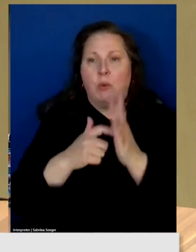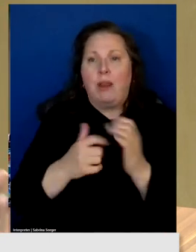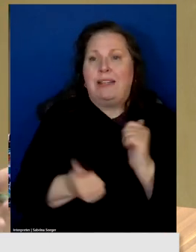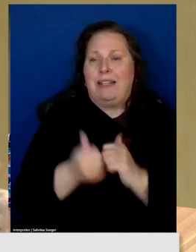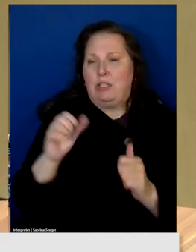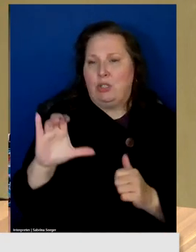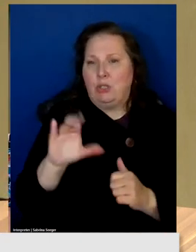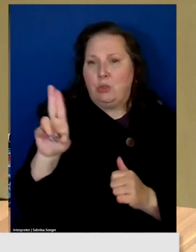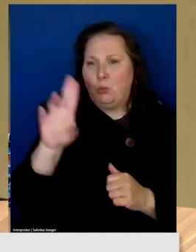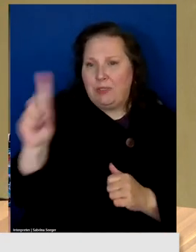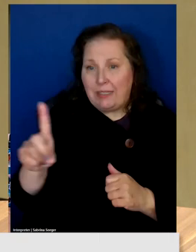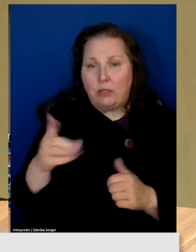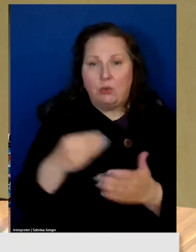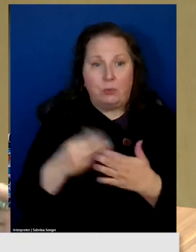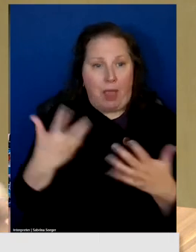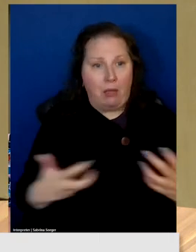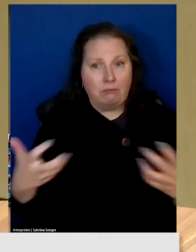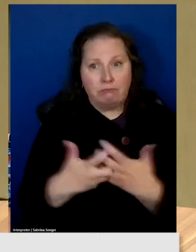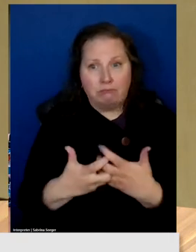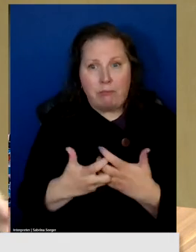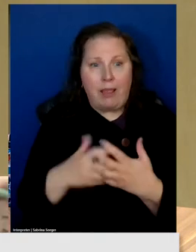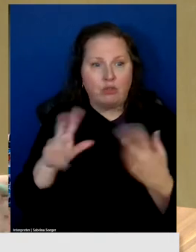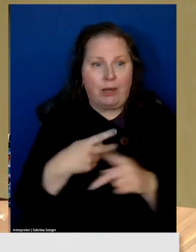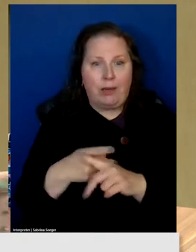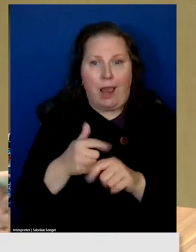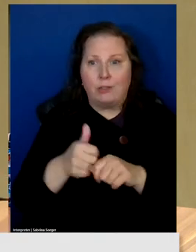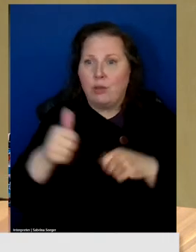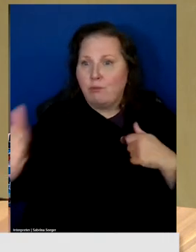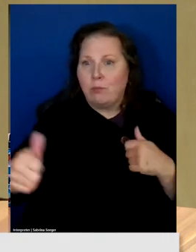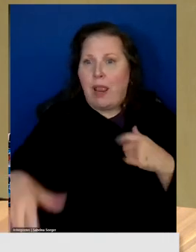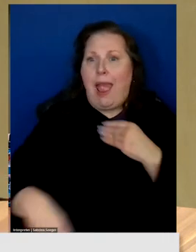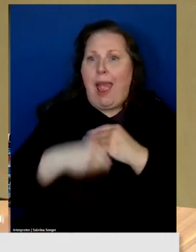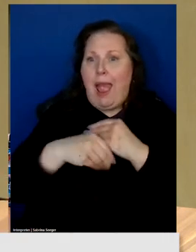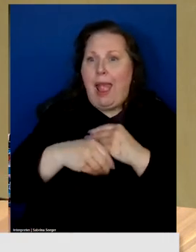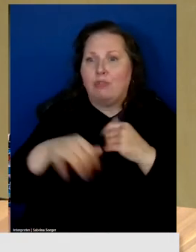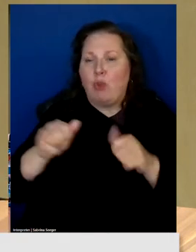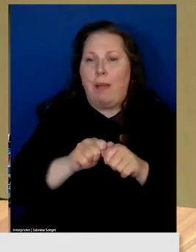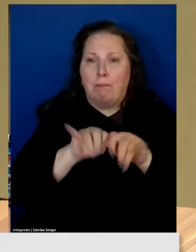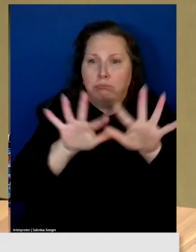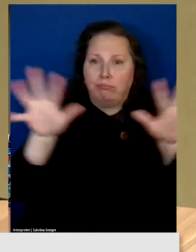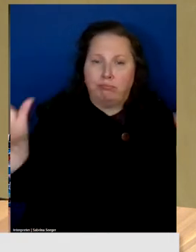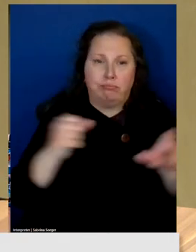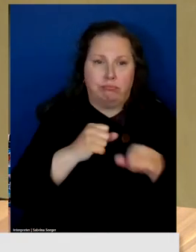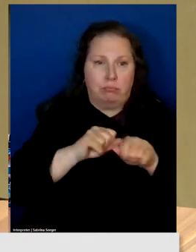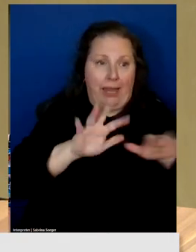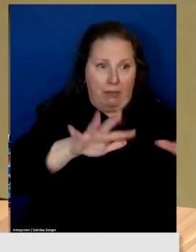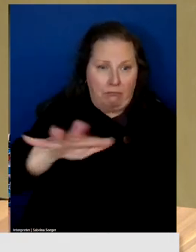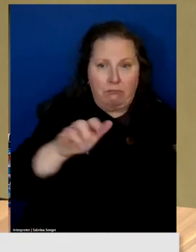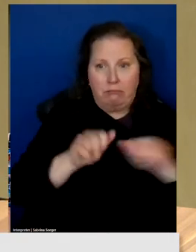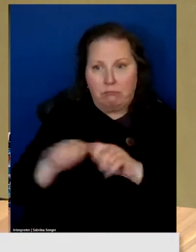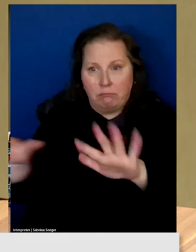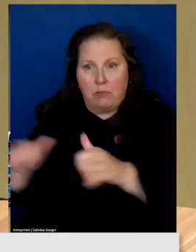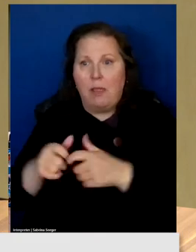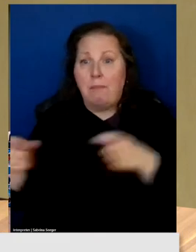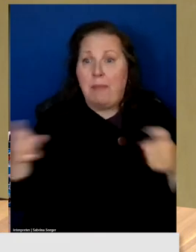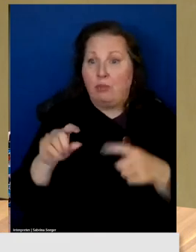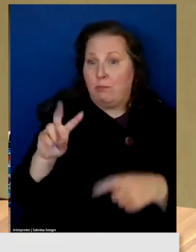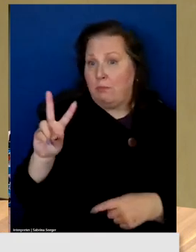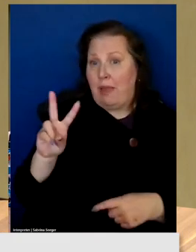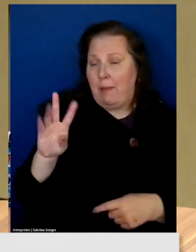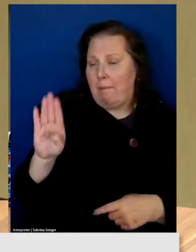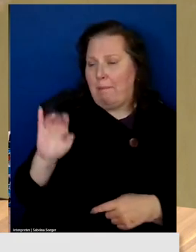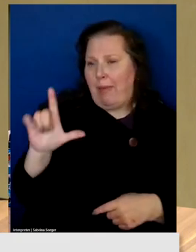to buy a compatible. Remote add drop multiplexer that can be even managed by Velco and keep